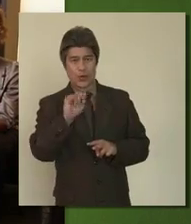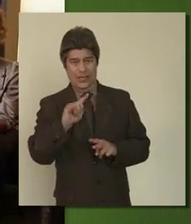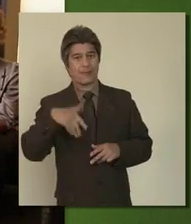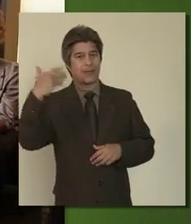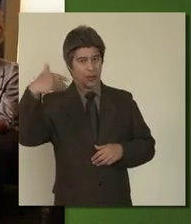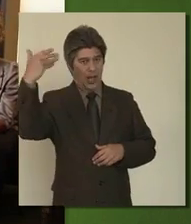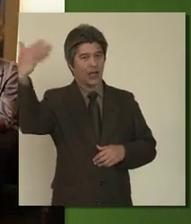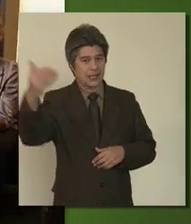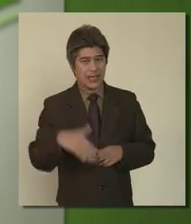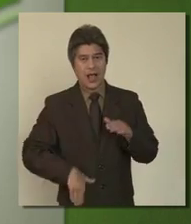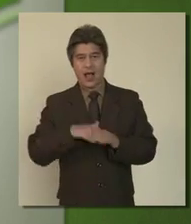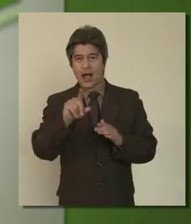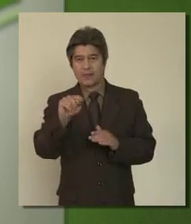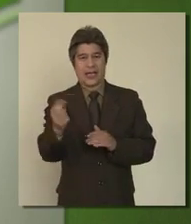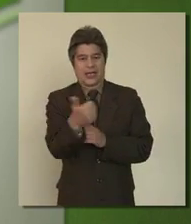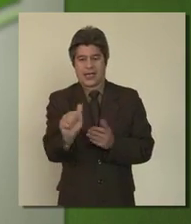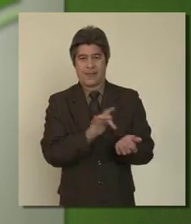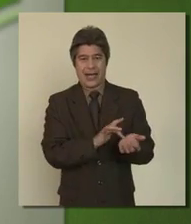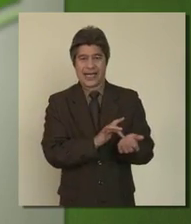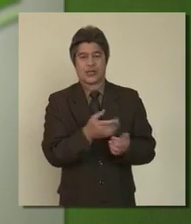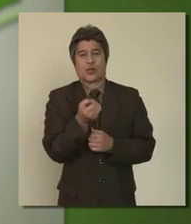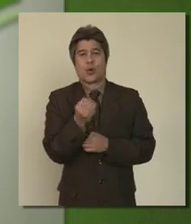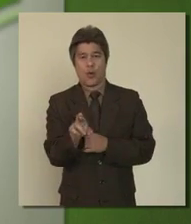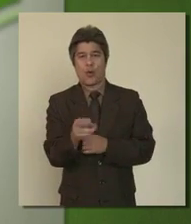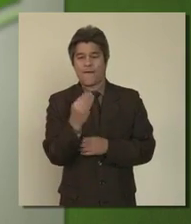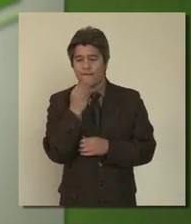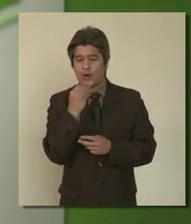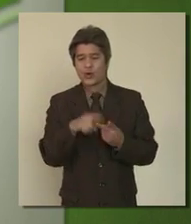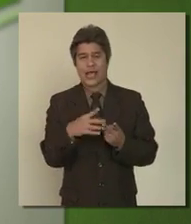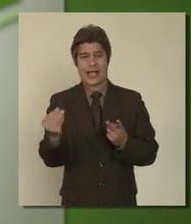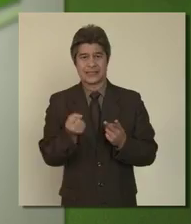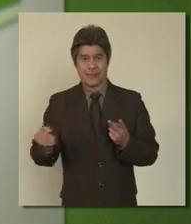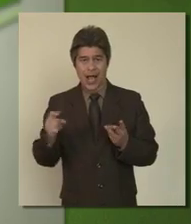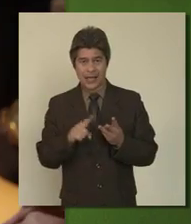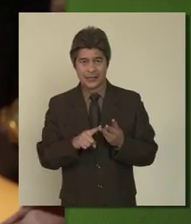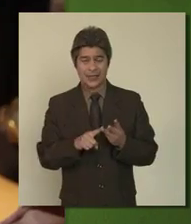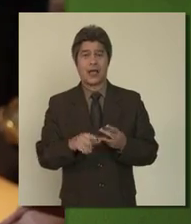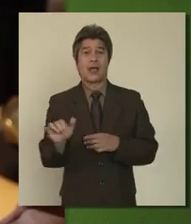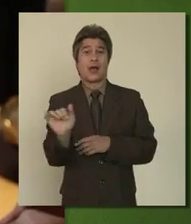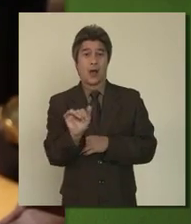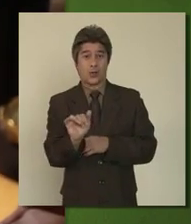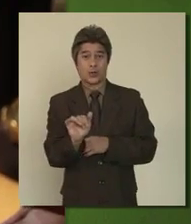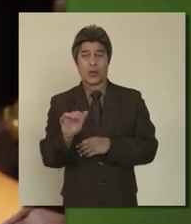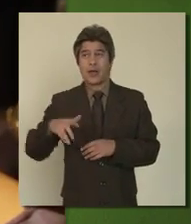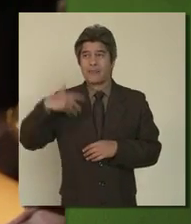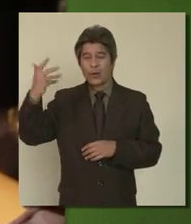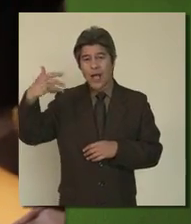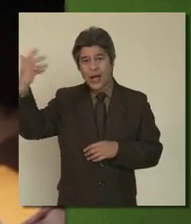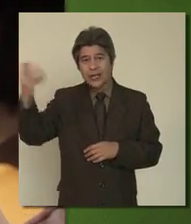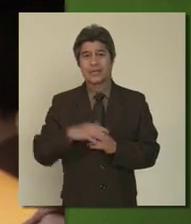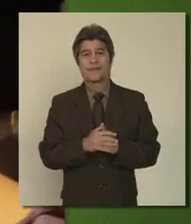periodically, you update any medication or food and supplies, and also that you periodically